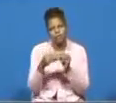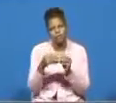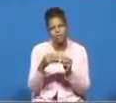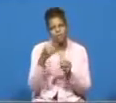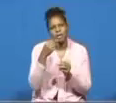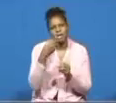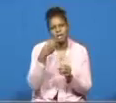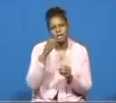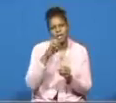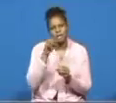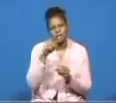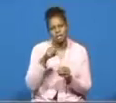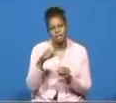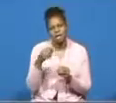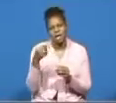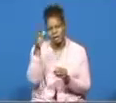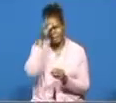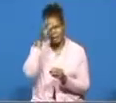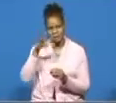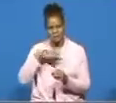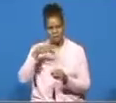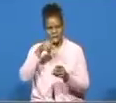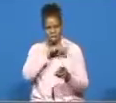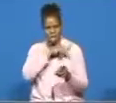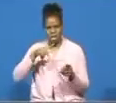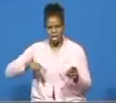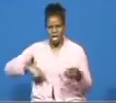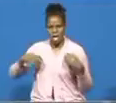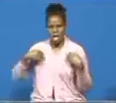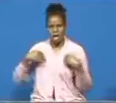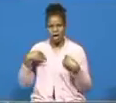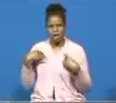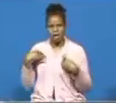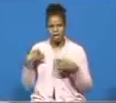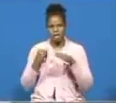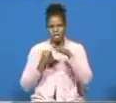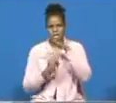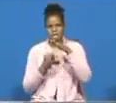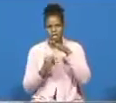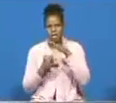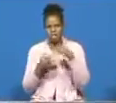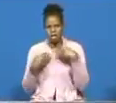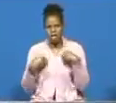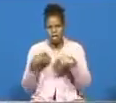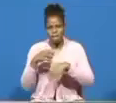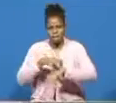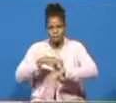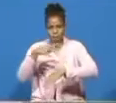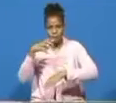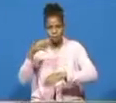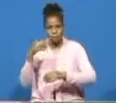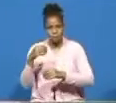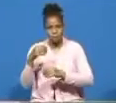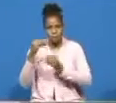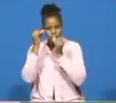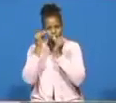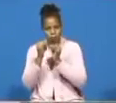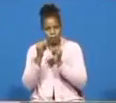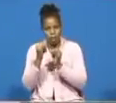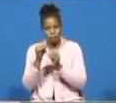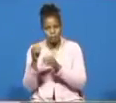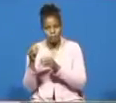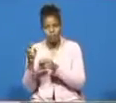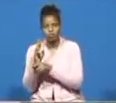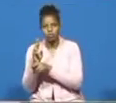he had that infection he had that boil he was instructed uh to to make a poultice uh yes herbs